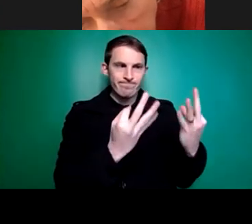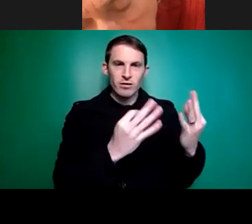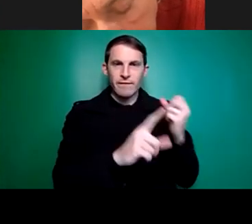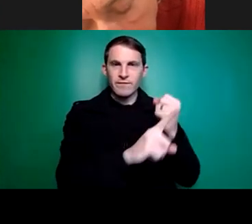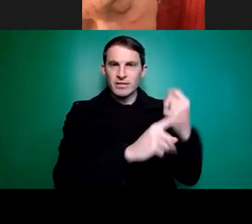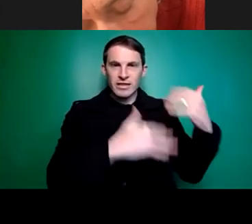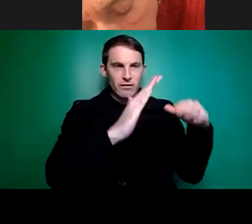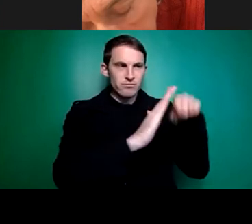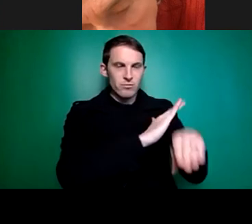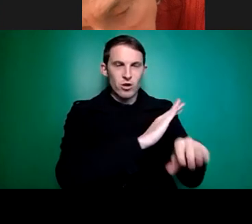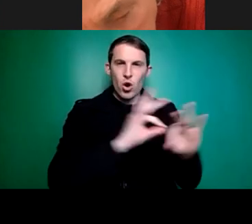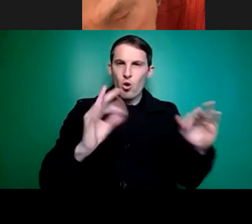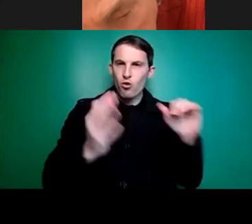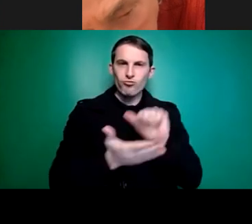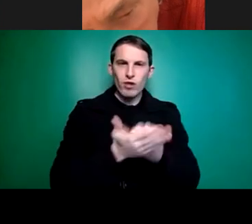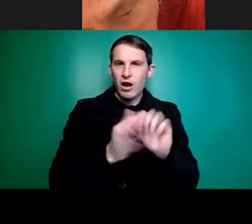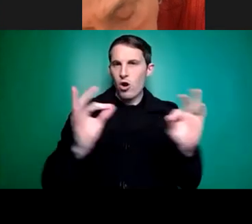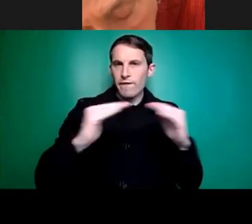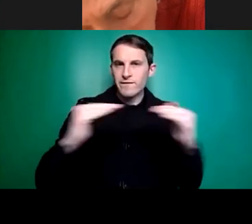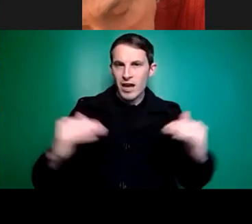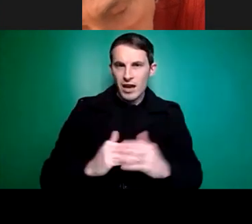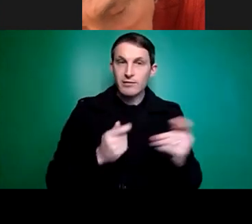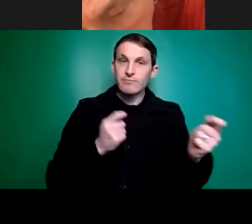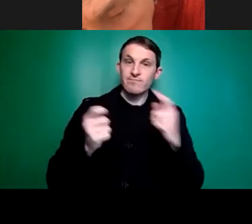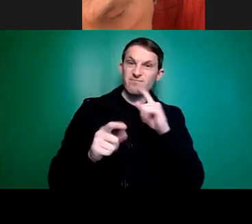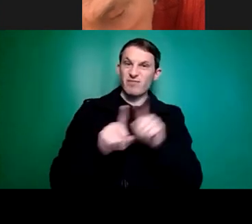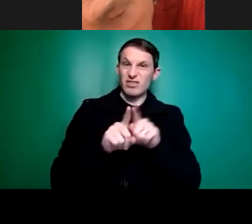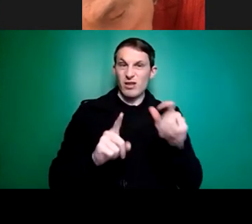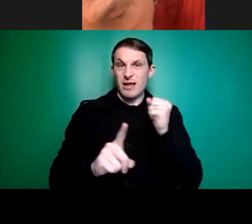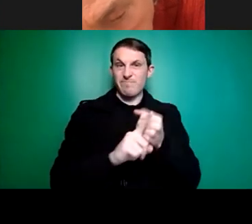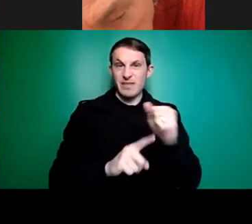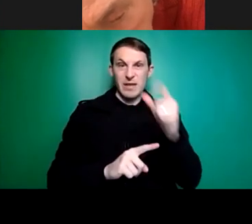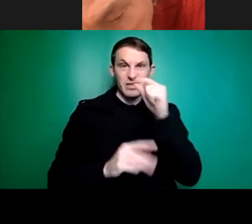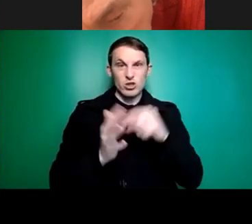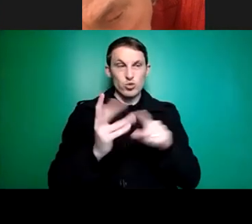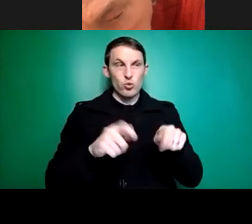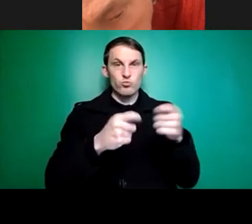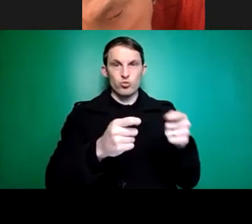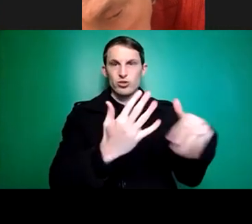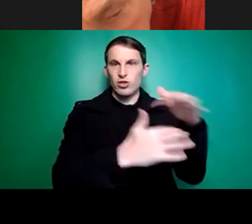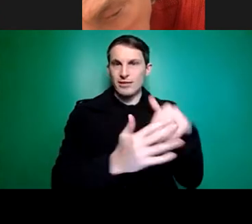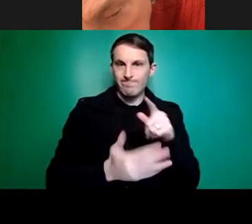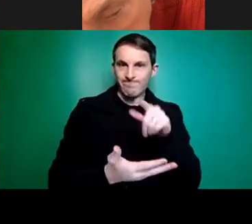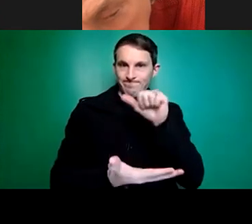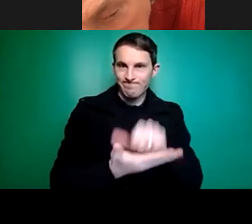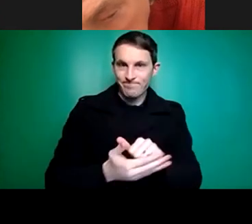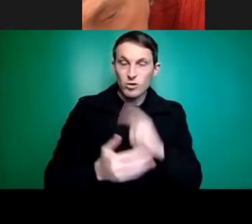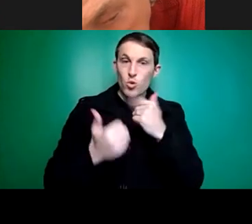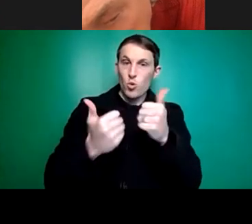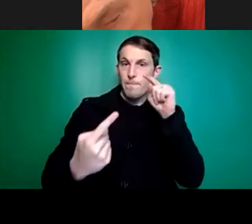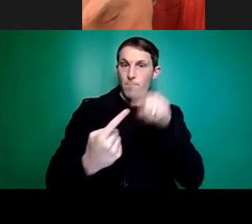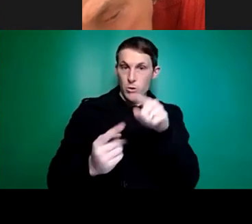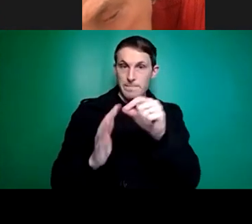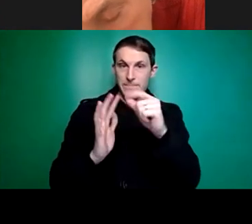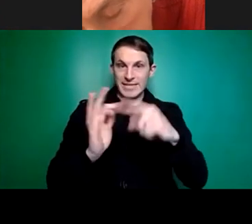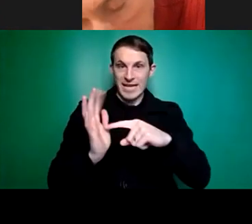And it's limiting their opportunity to contribute, you're absolutely right. But that's a key point that you make, Peter, isn't it? Because